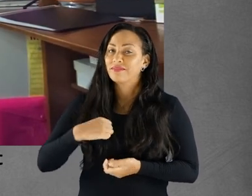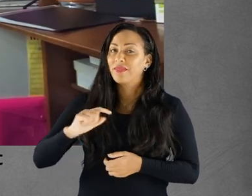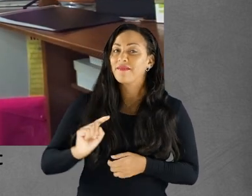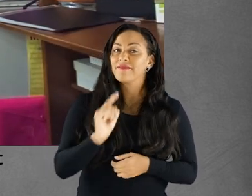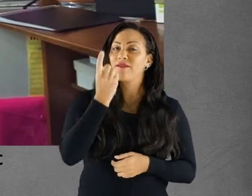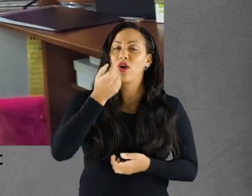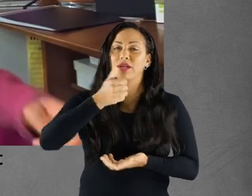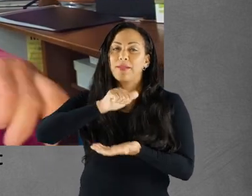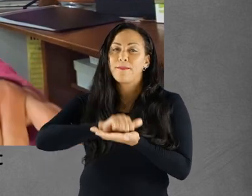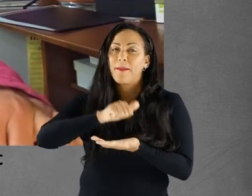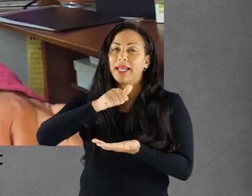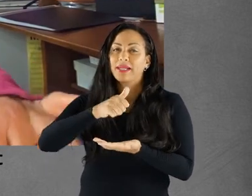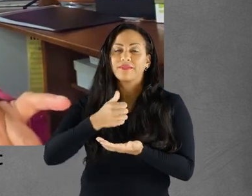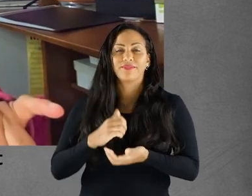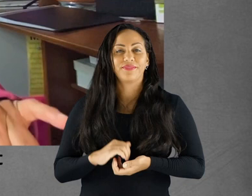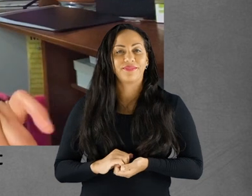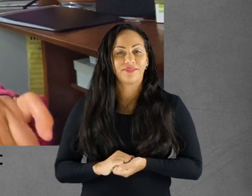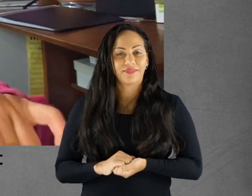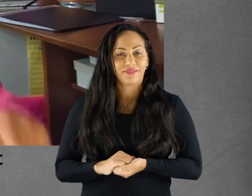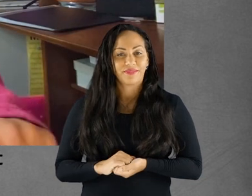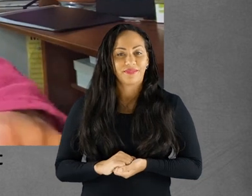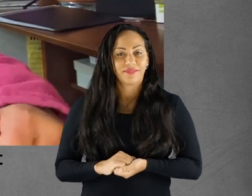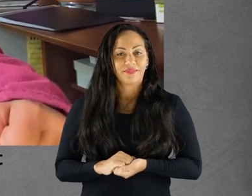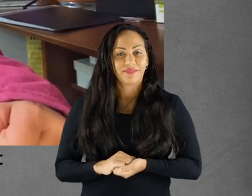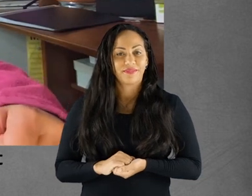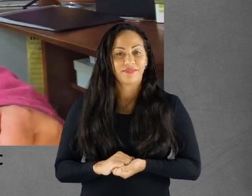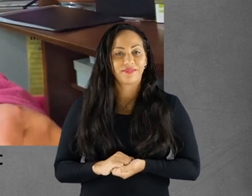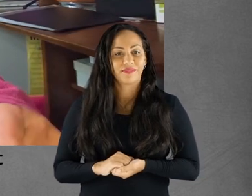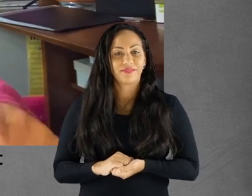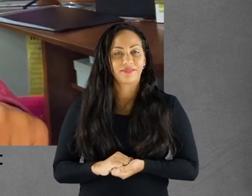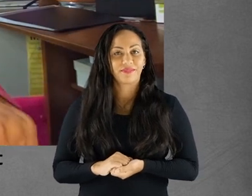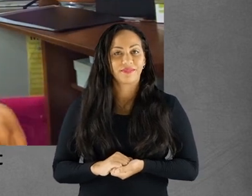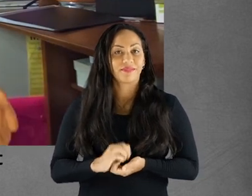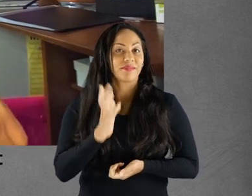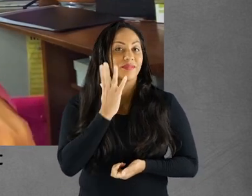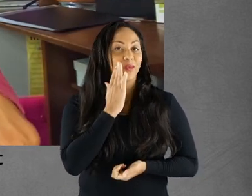was So, my first publication